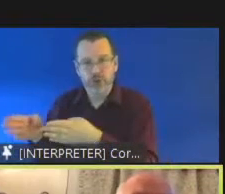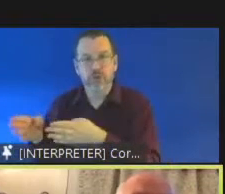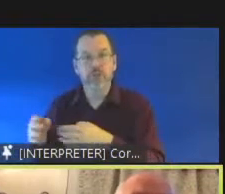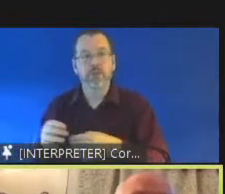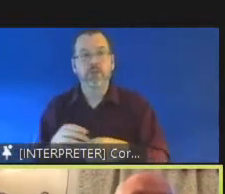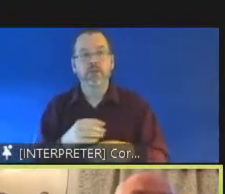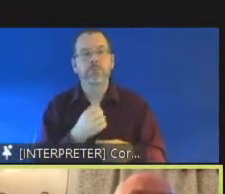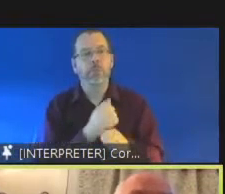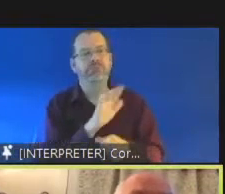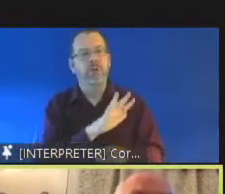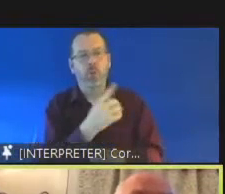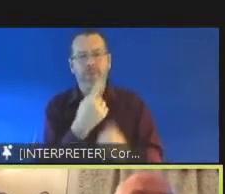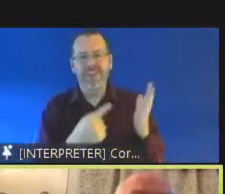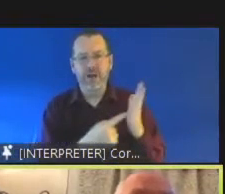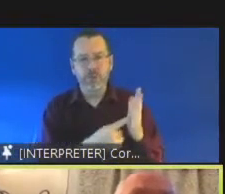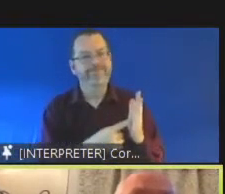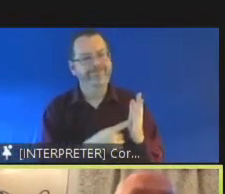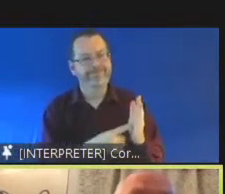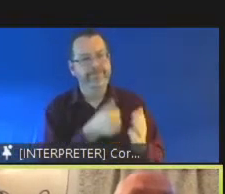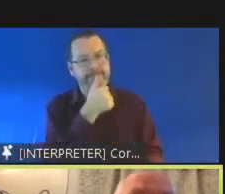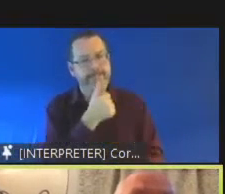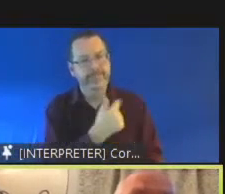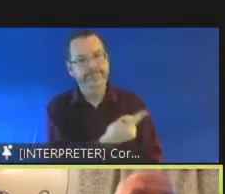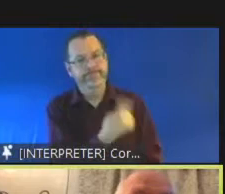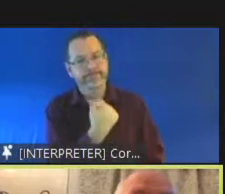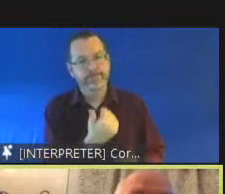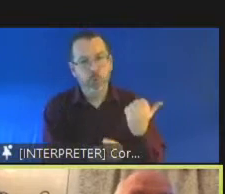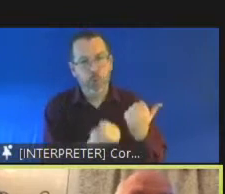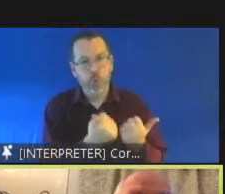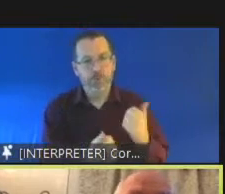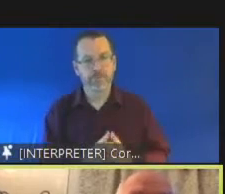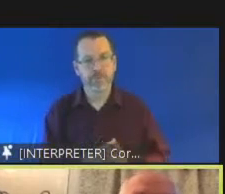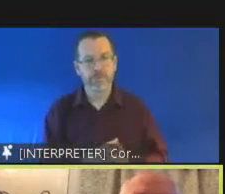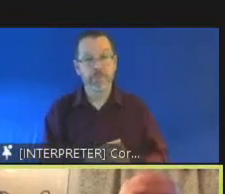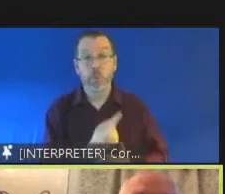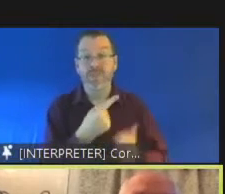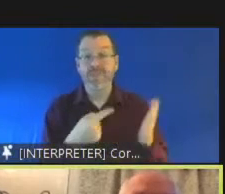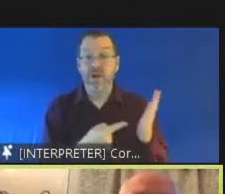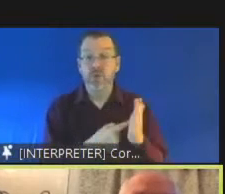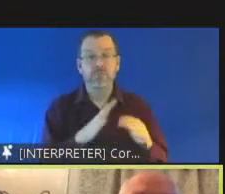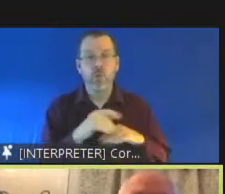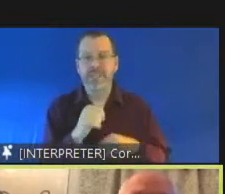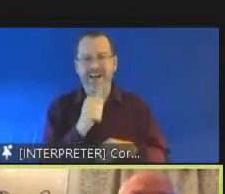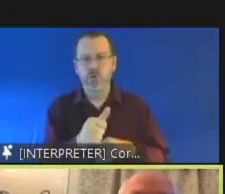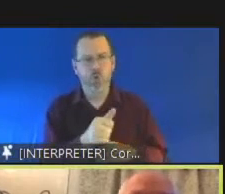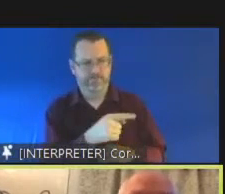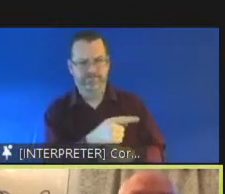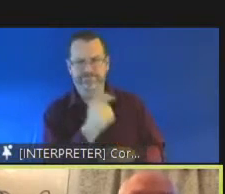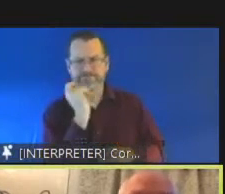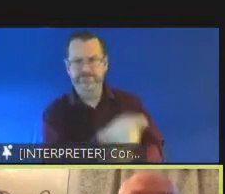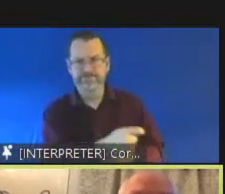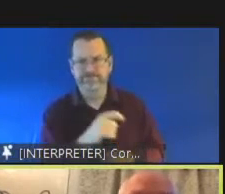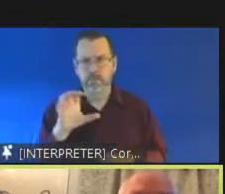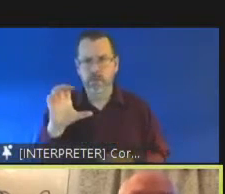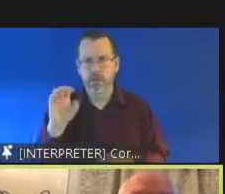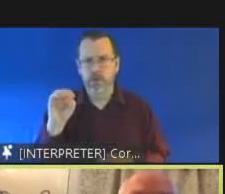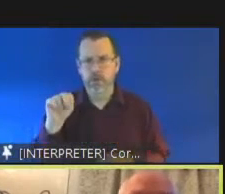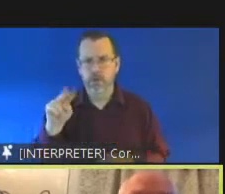prosecuted and of those most cases ended with no conviction or probation